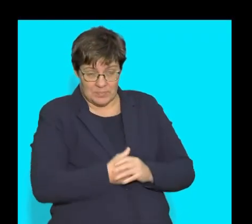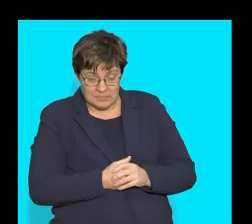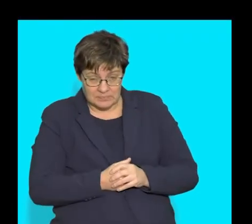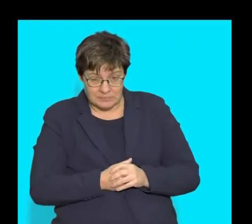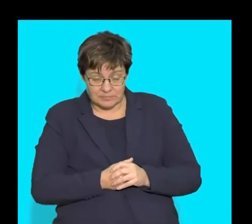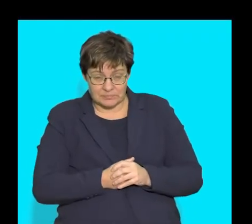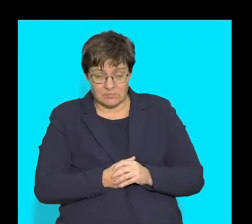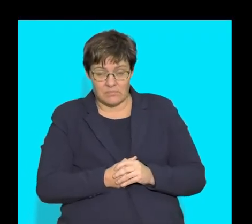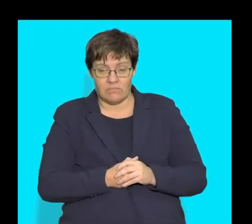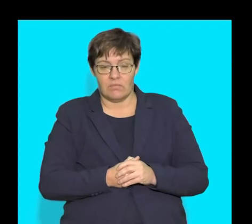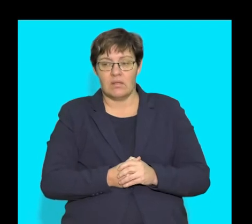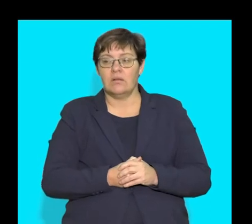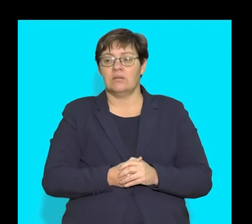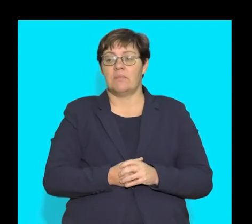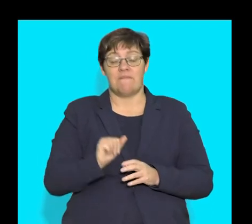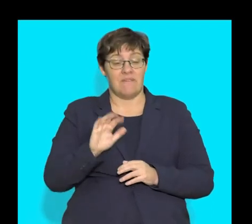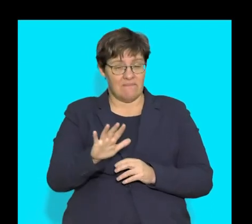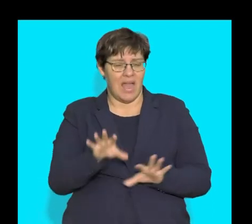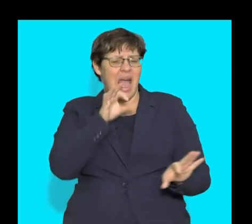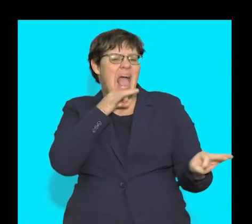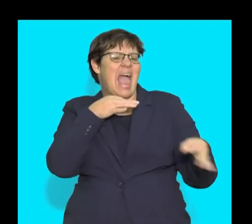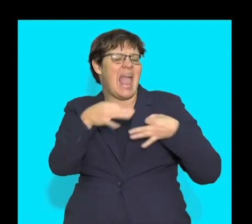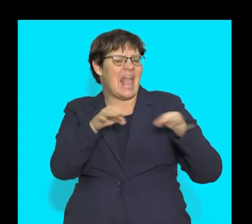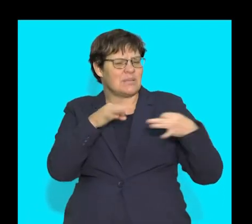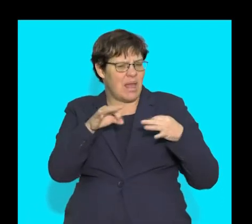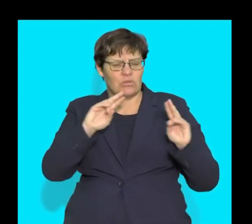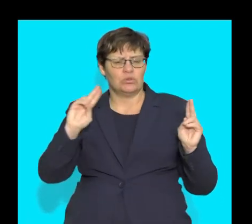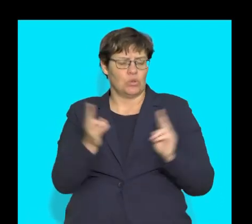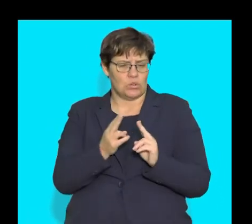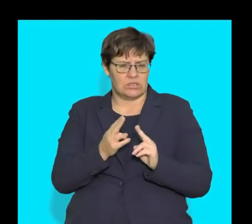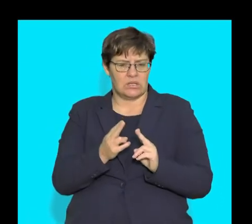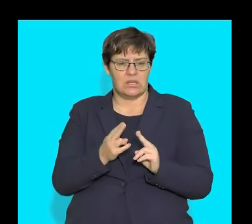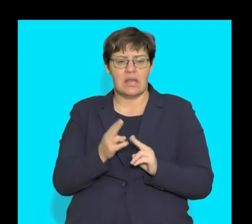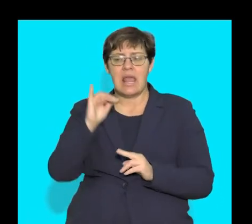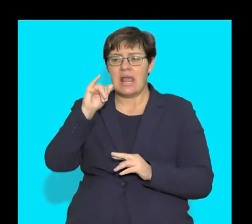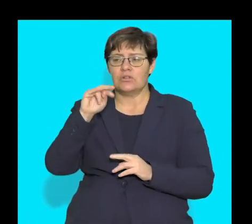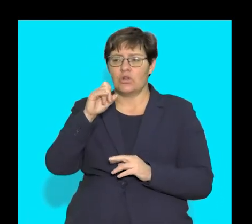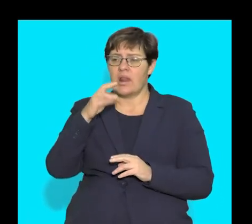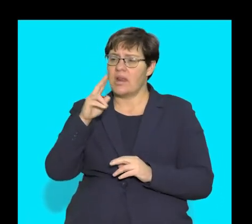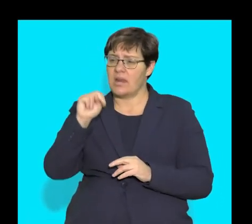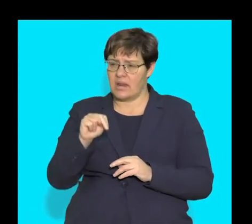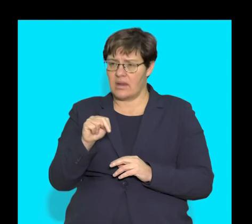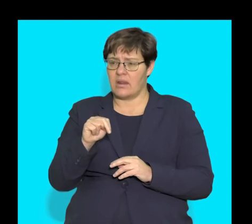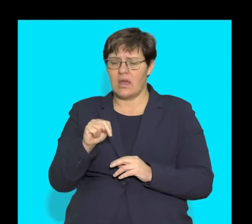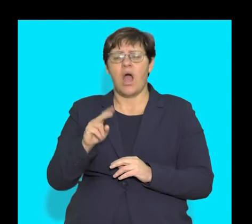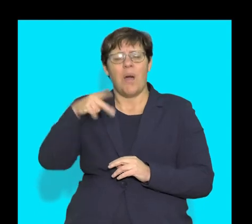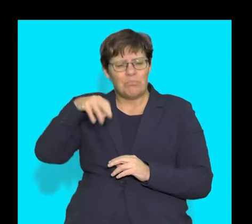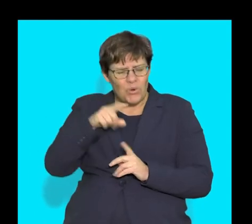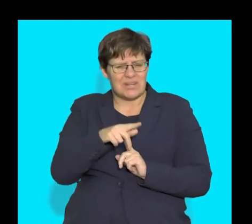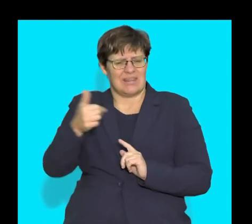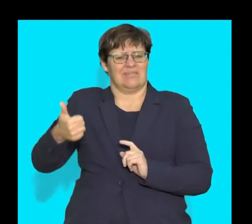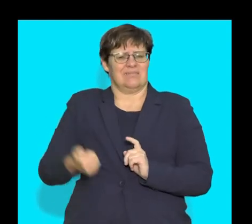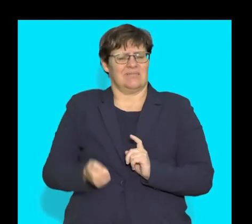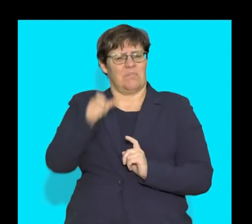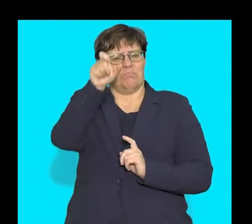right. Explain briefly why insulin, which is a protein, is injected